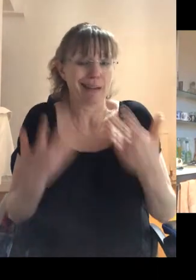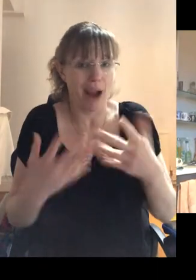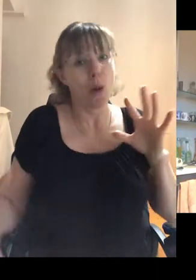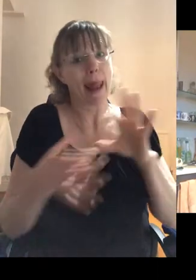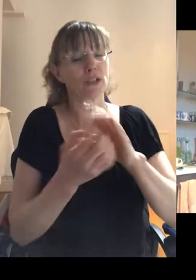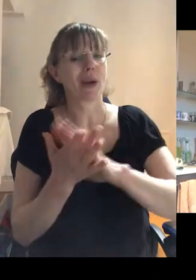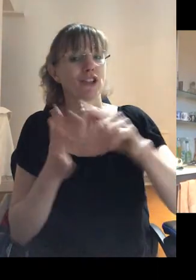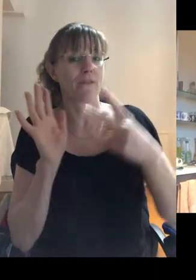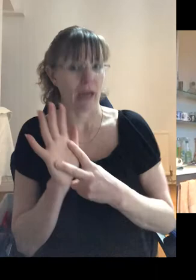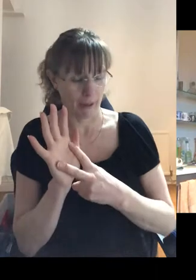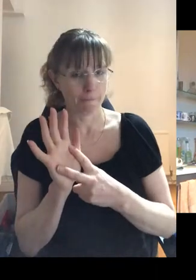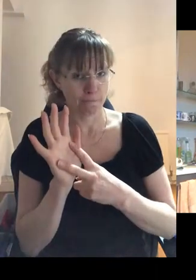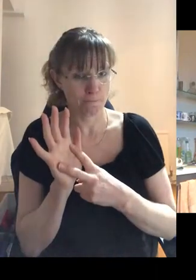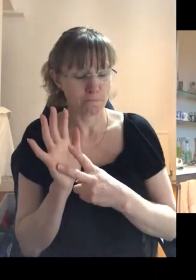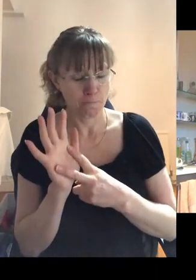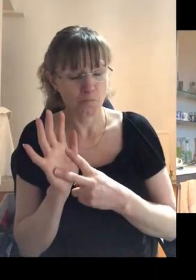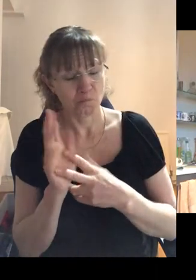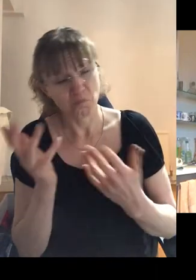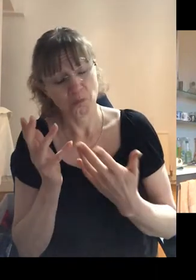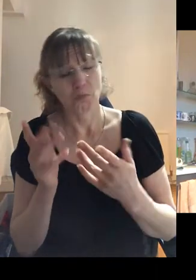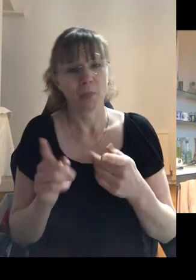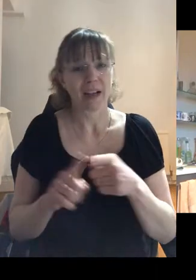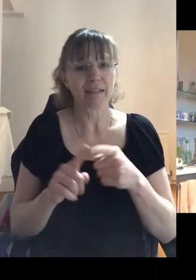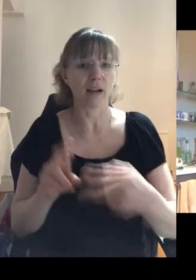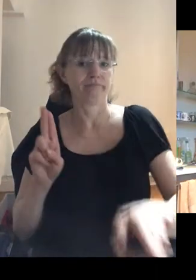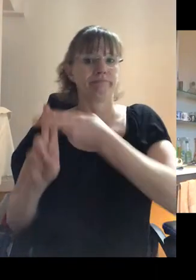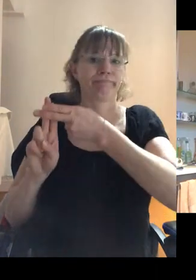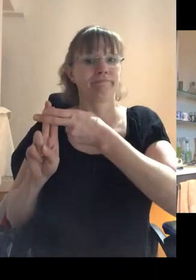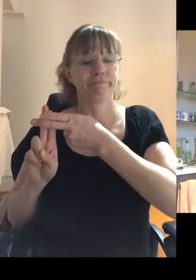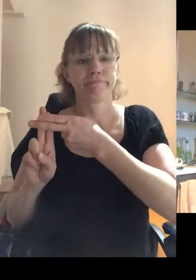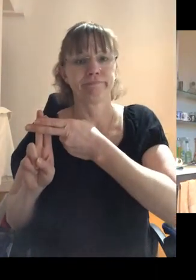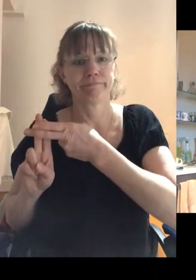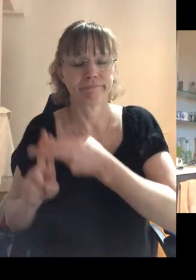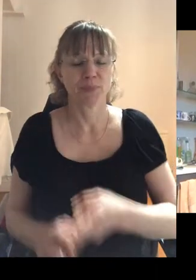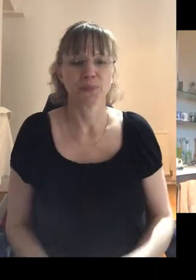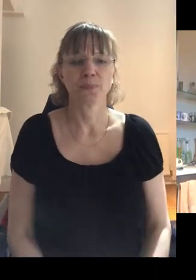as a, as a, some kind of a stigma mark, you know?